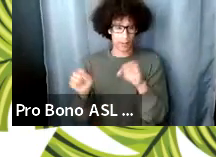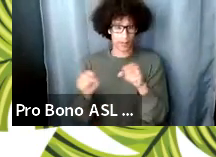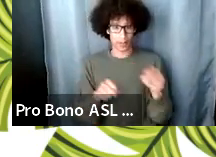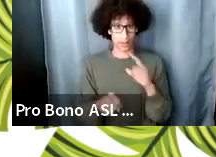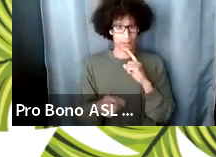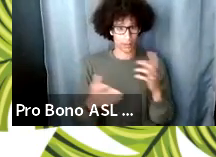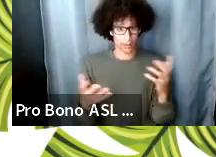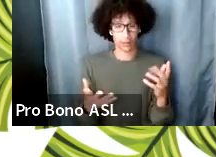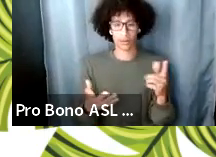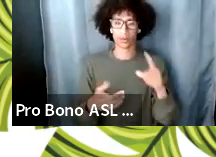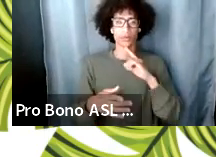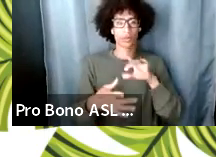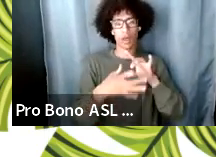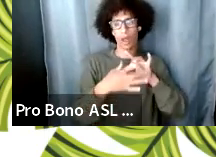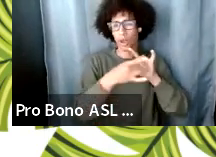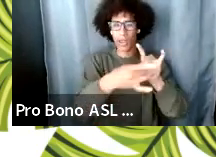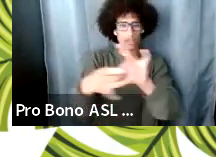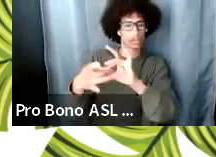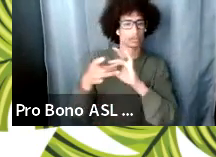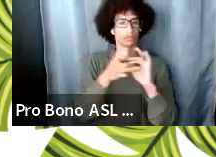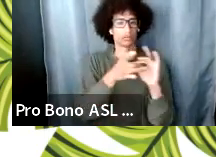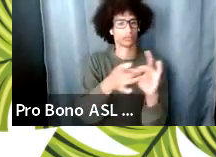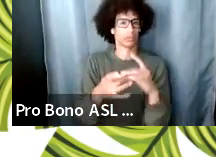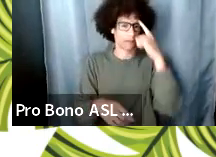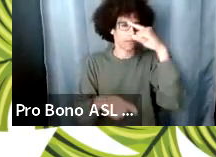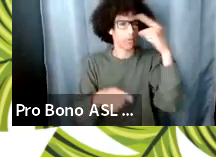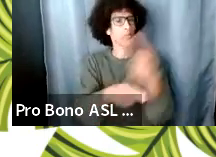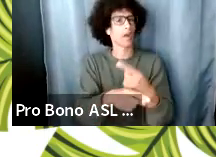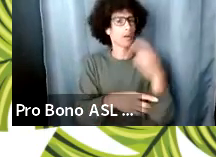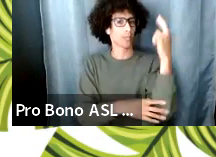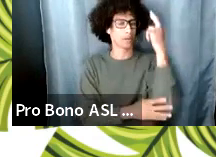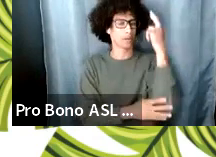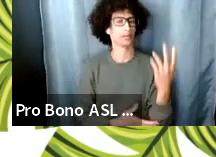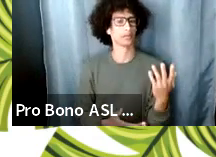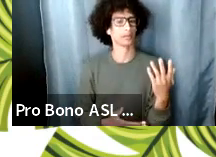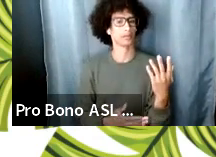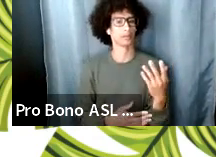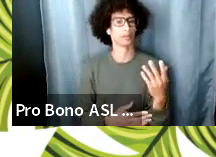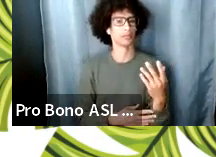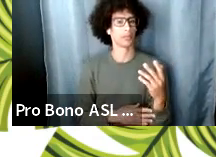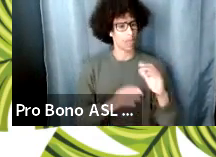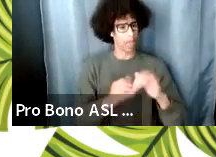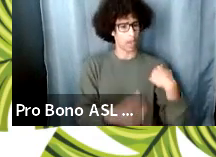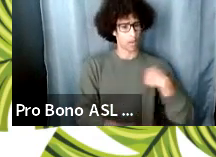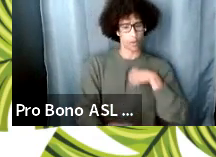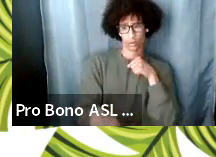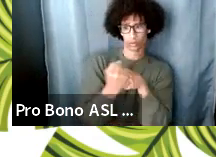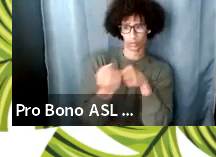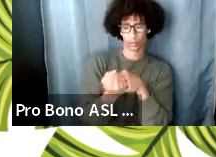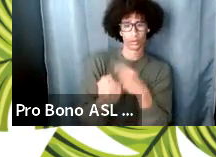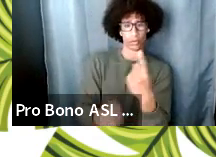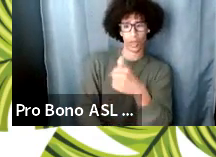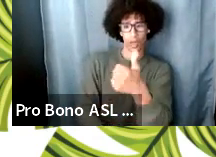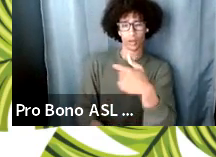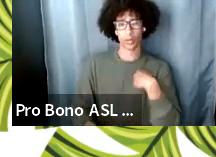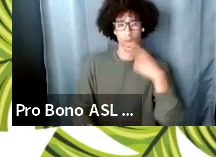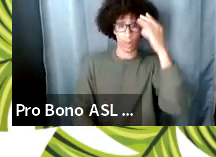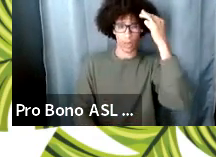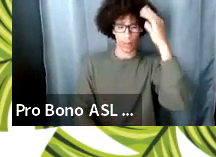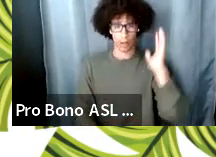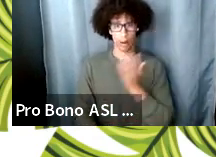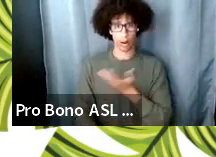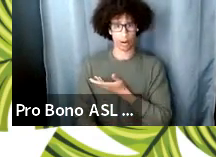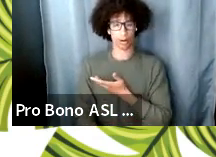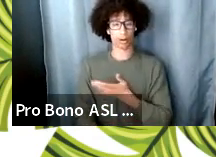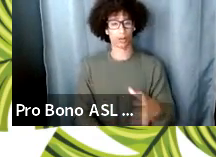community but for all the right reasons right how are you supporting somebody else when we think about our our lateral growth we also should be thinking about